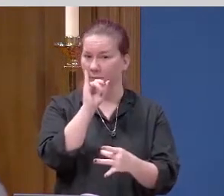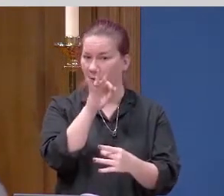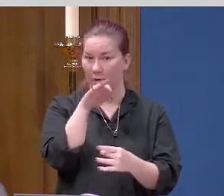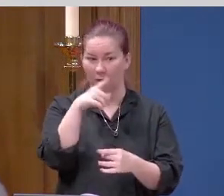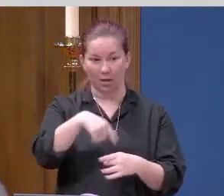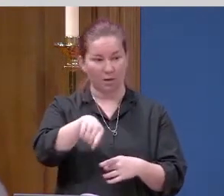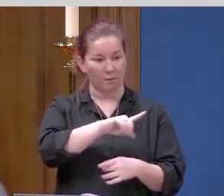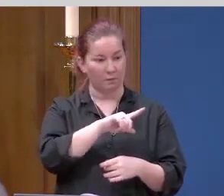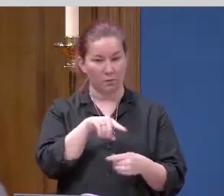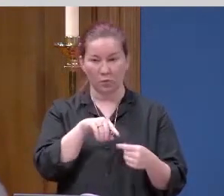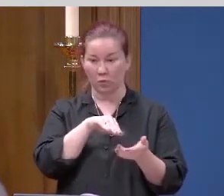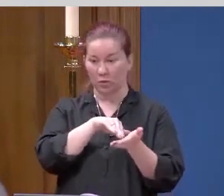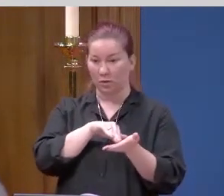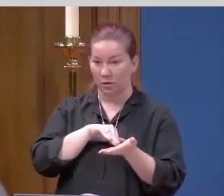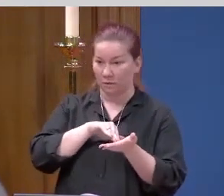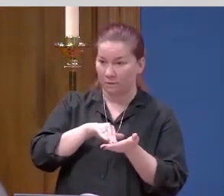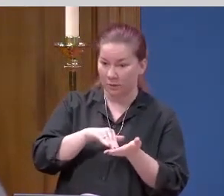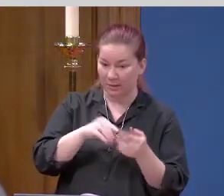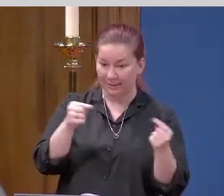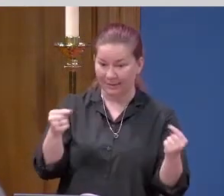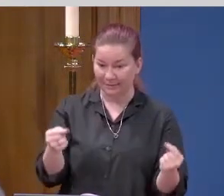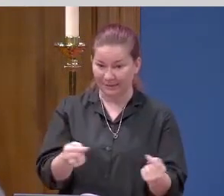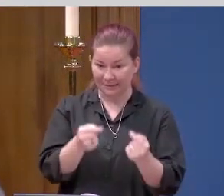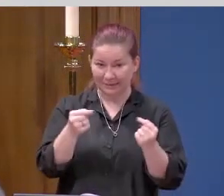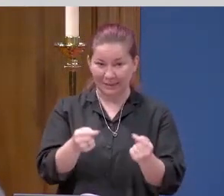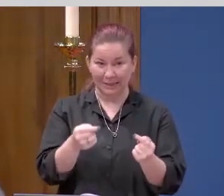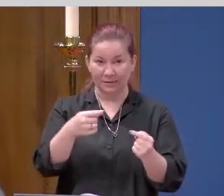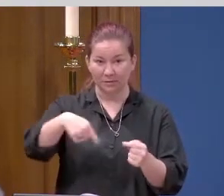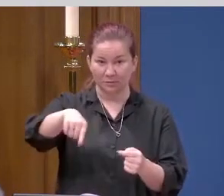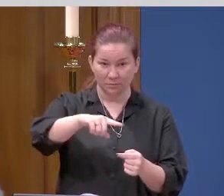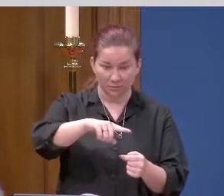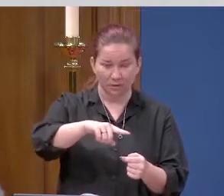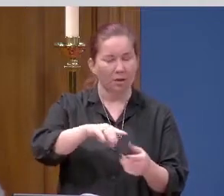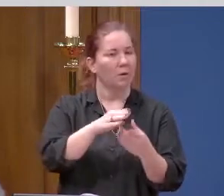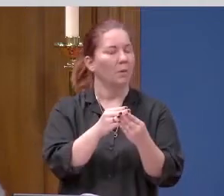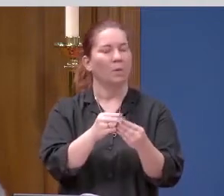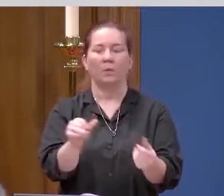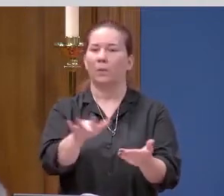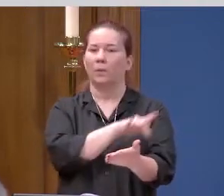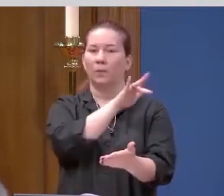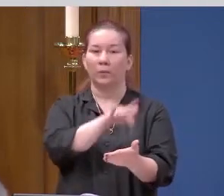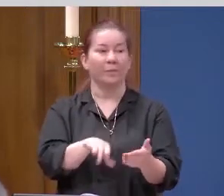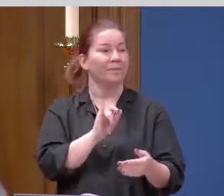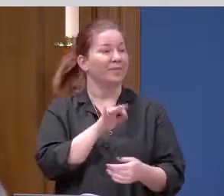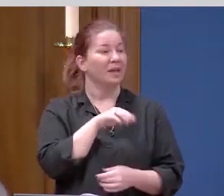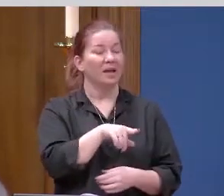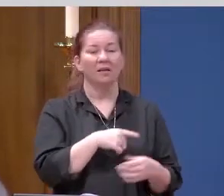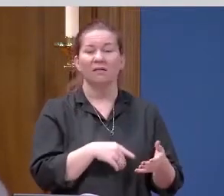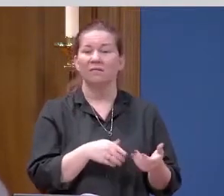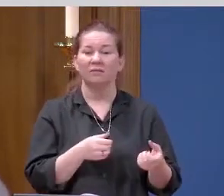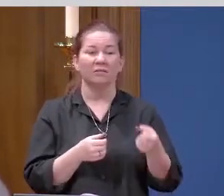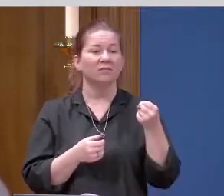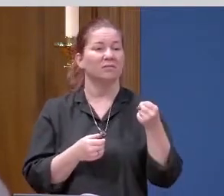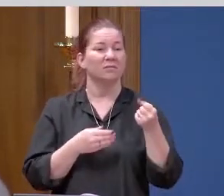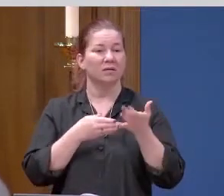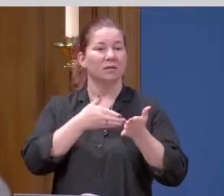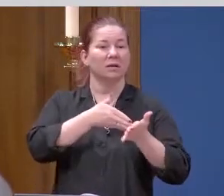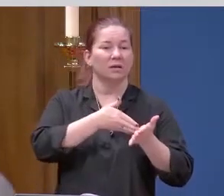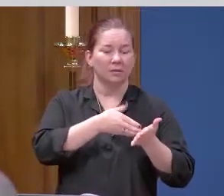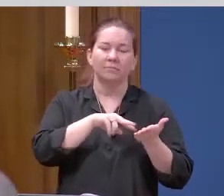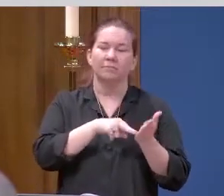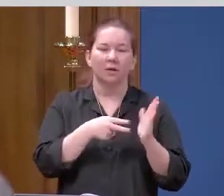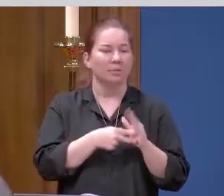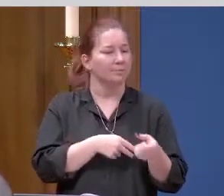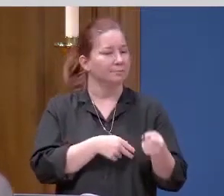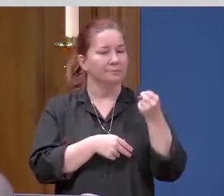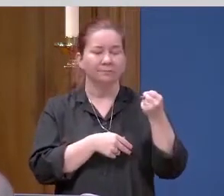forgive the sins of any, they are forgiven them. If you retain the sins of any, they are retained.